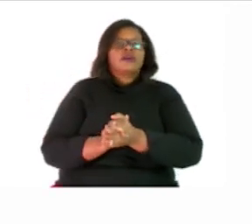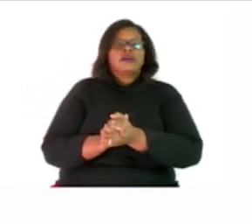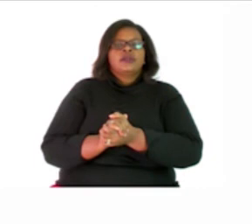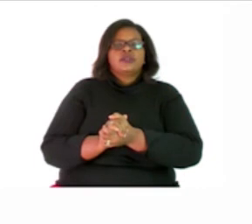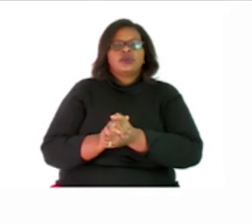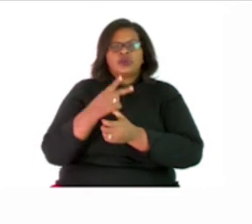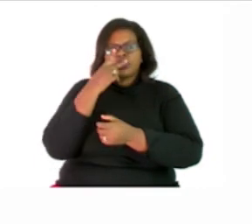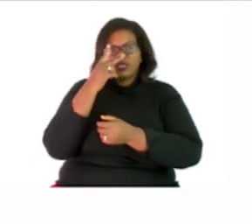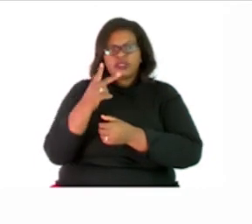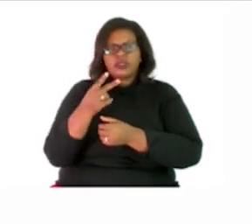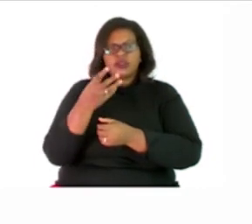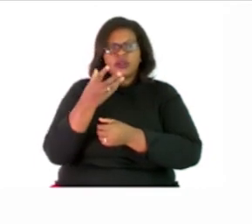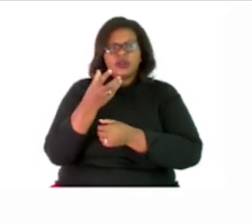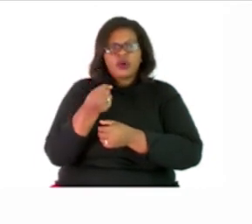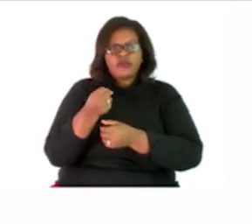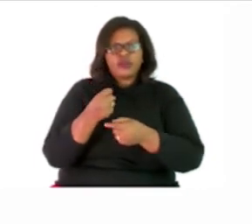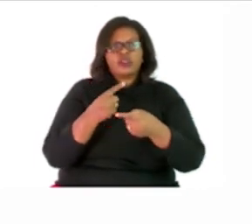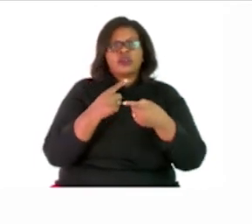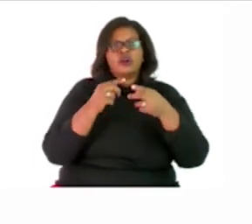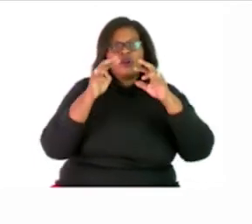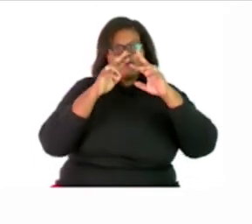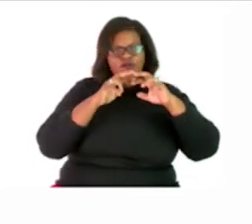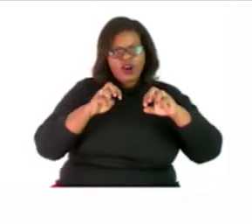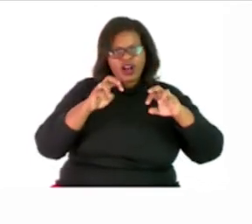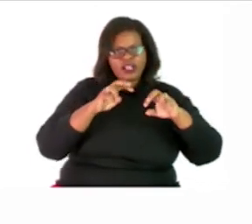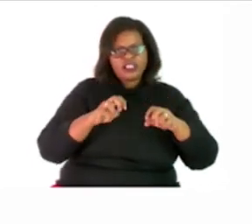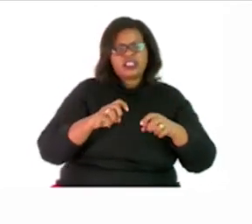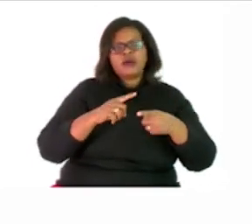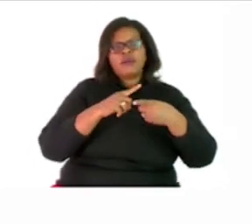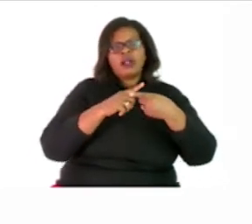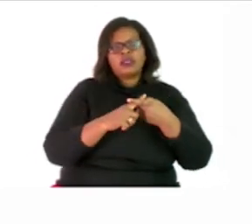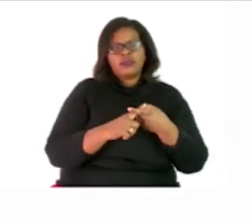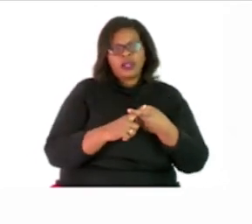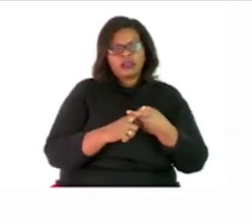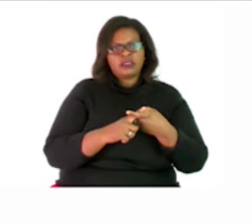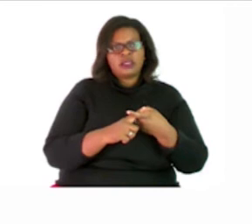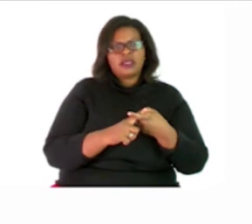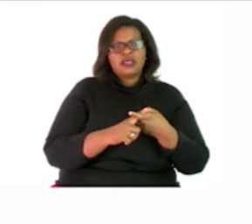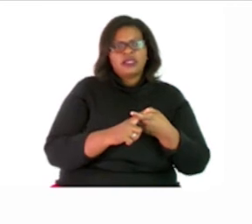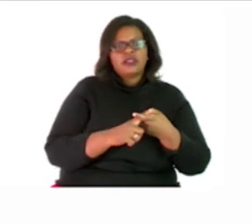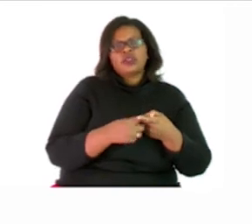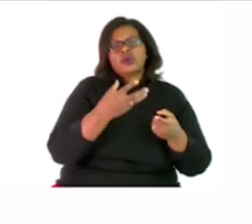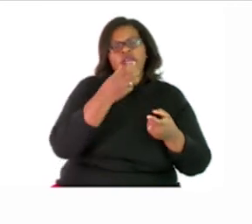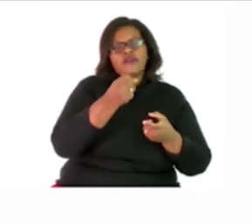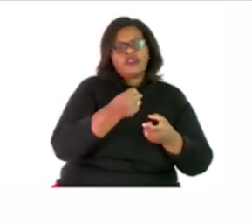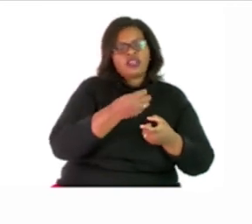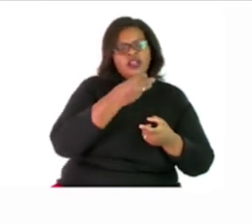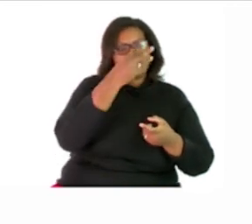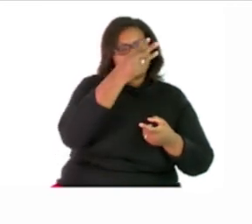down these finding multiples, consider the number. The numbers 3 and 5